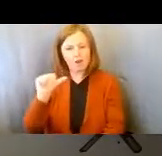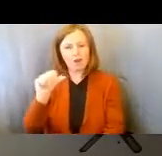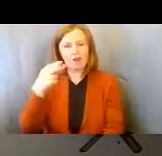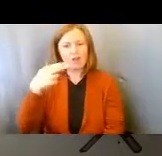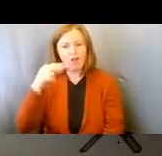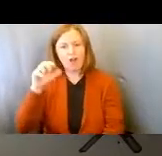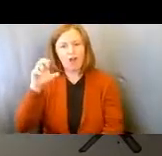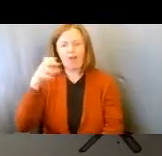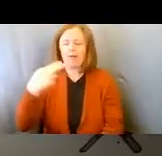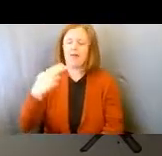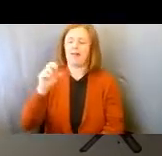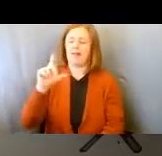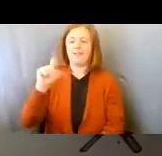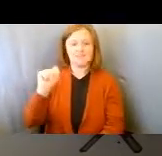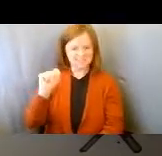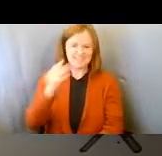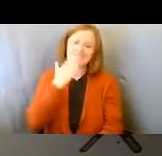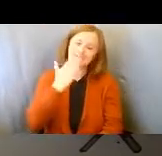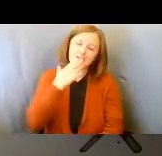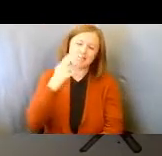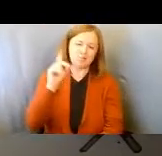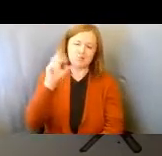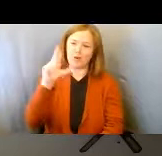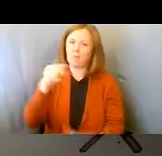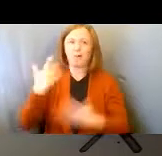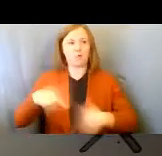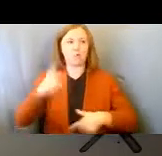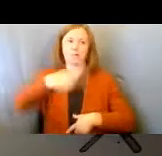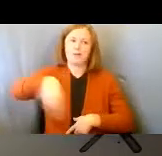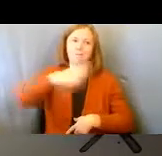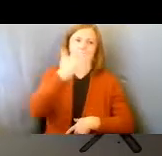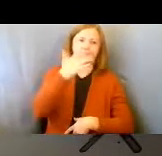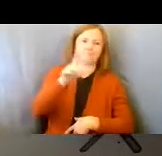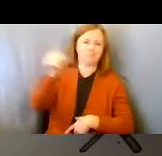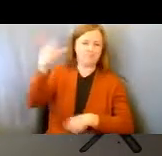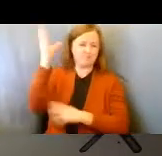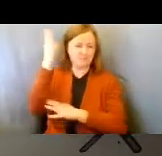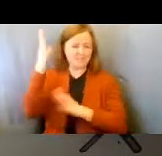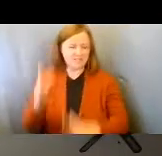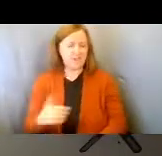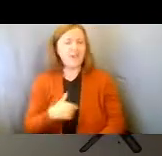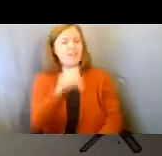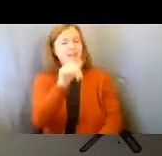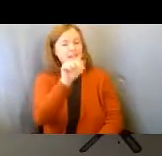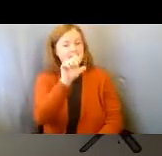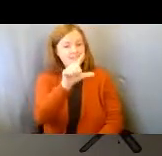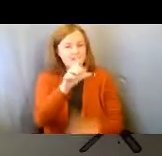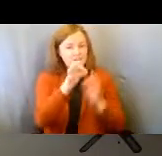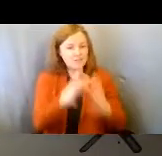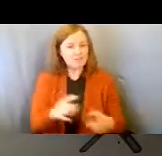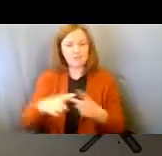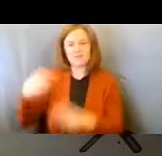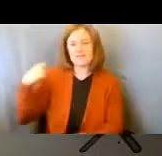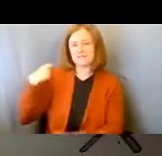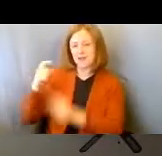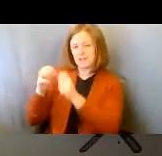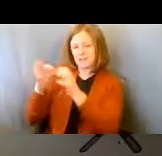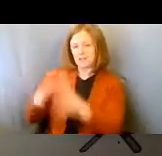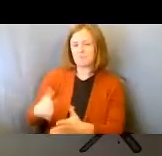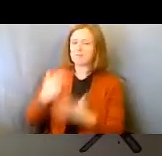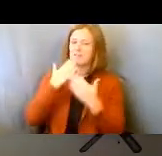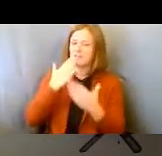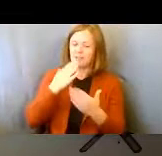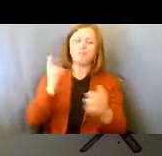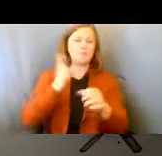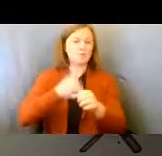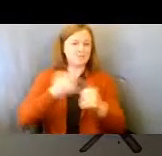much for being here with us tonight, Darla. You're all in for a treat. And to the ASL and Spanish interpreters who are joining us this evening.